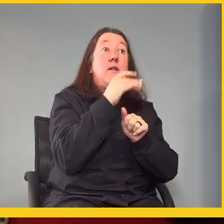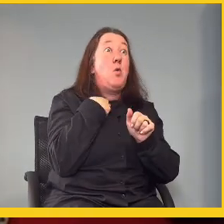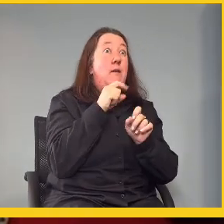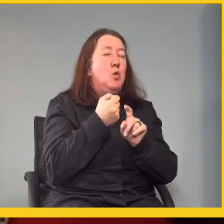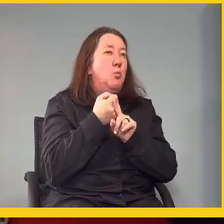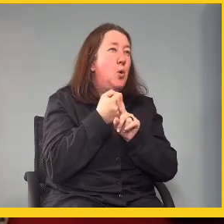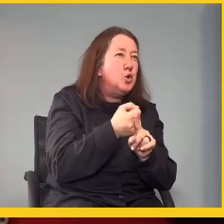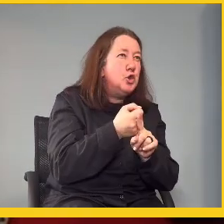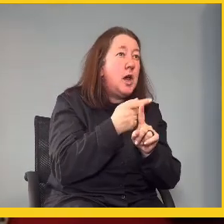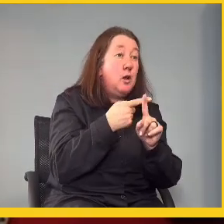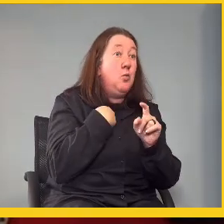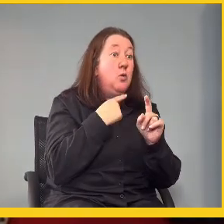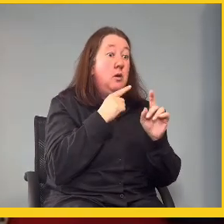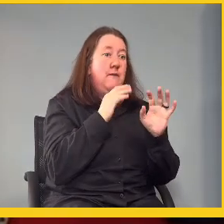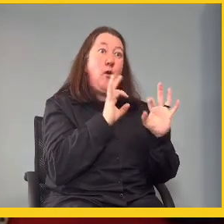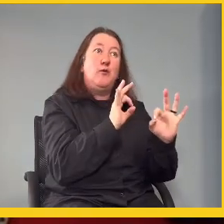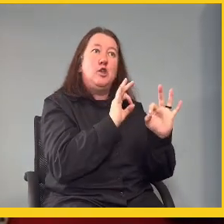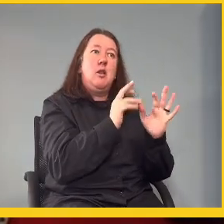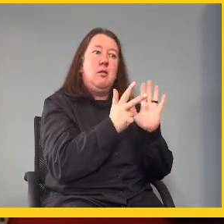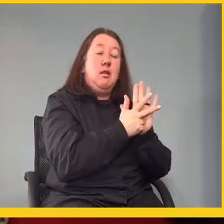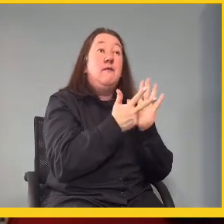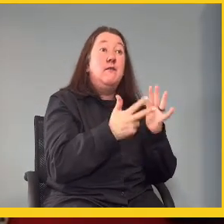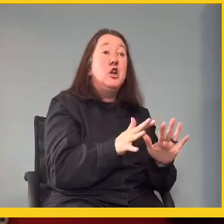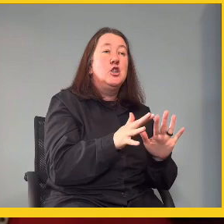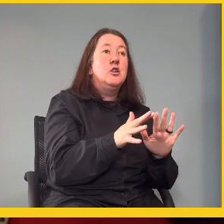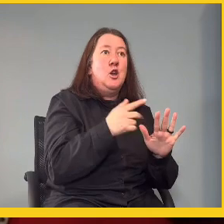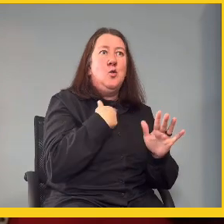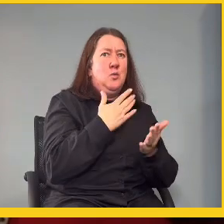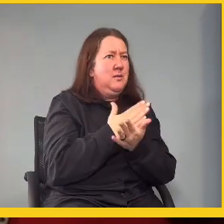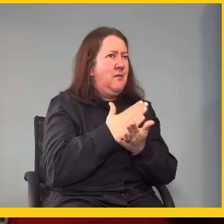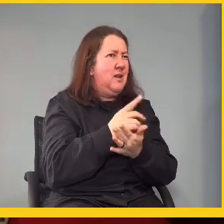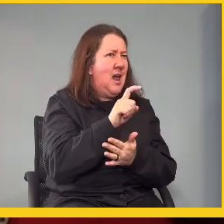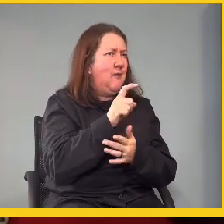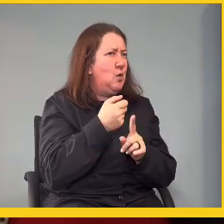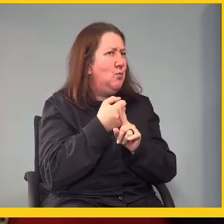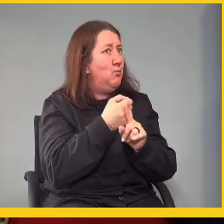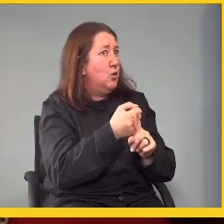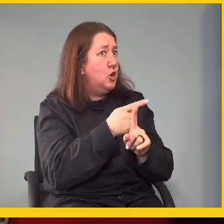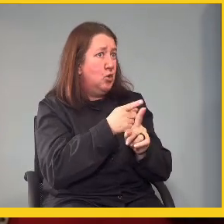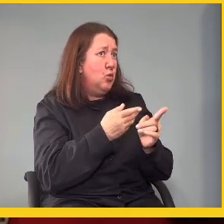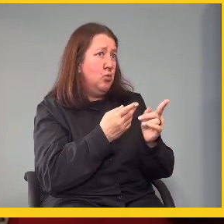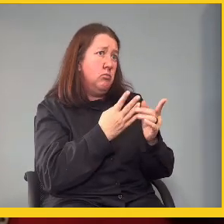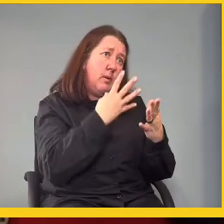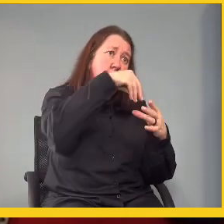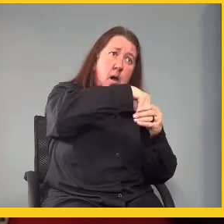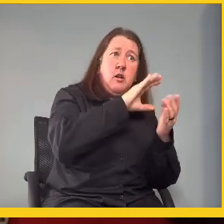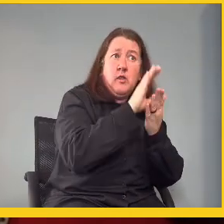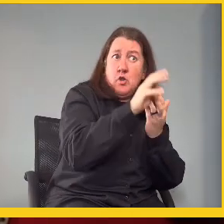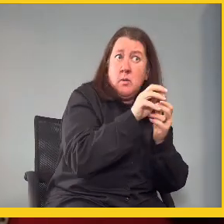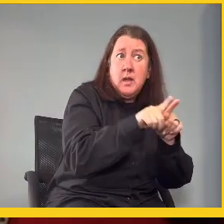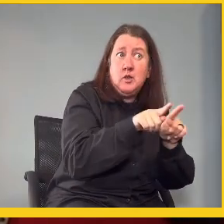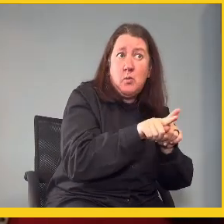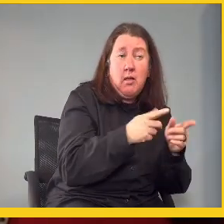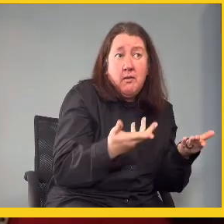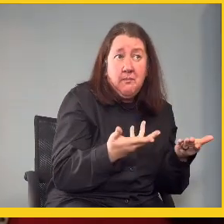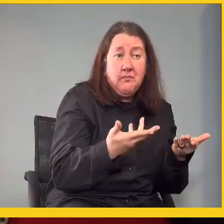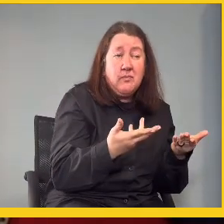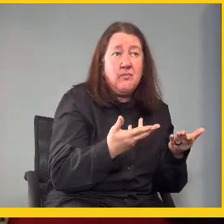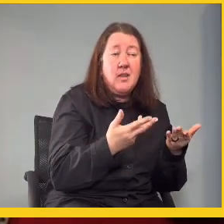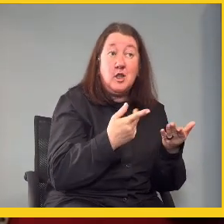push it and we've officialized it, we definitely have to, you know, push it into the curriculum as well. So,